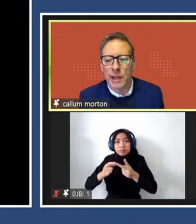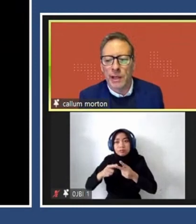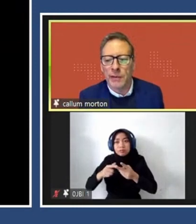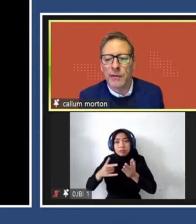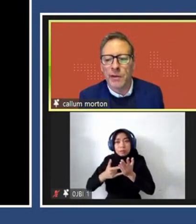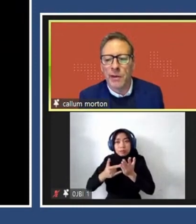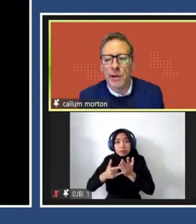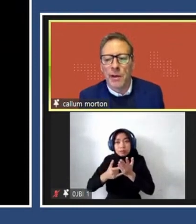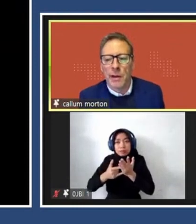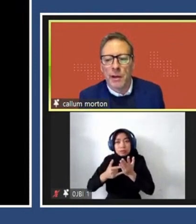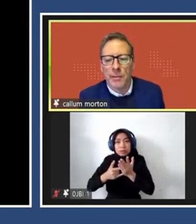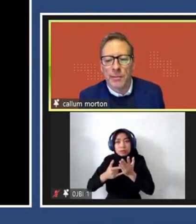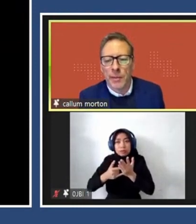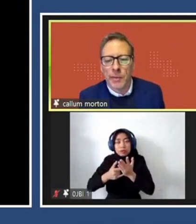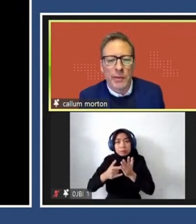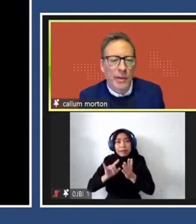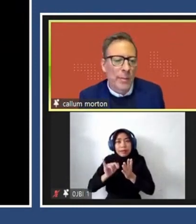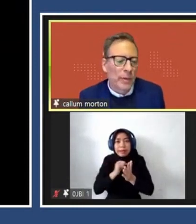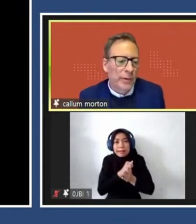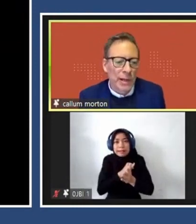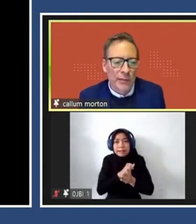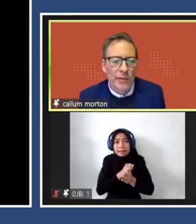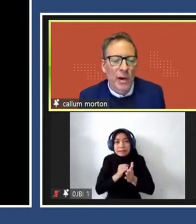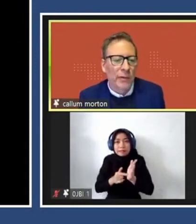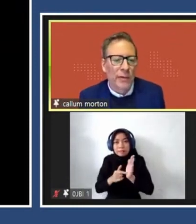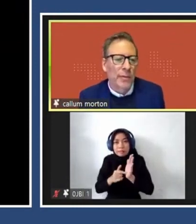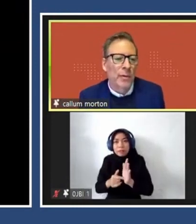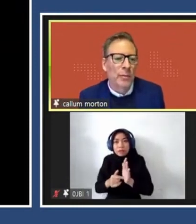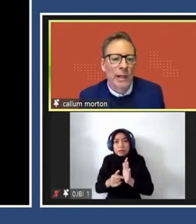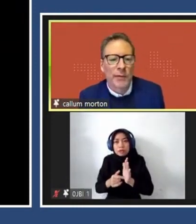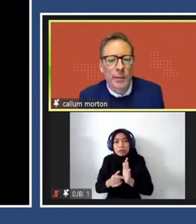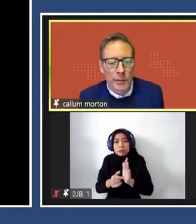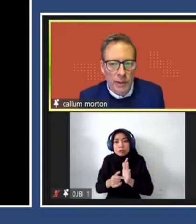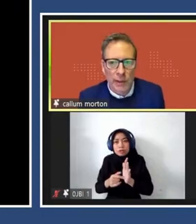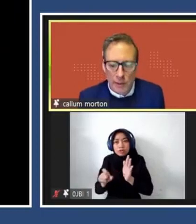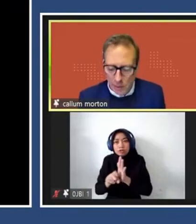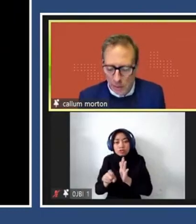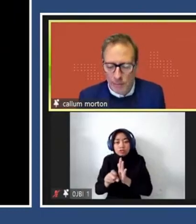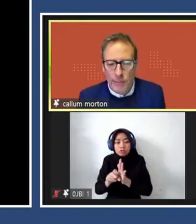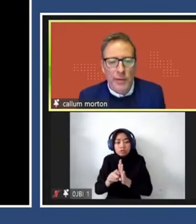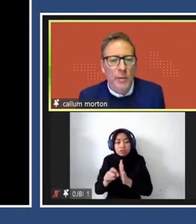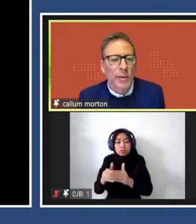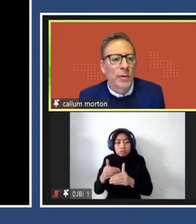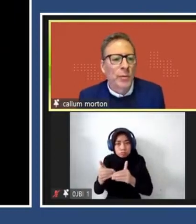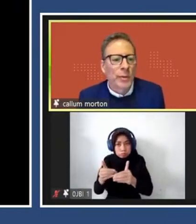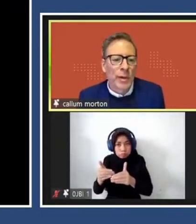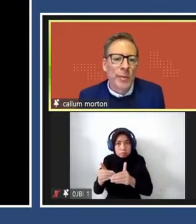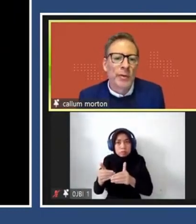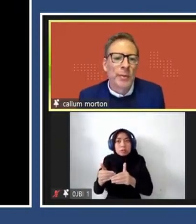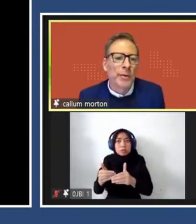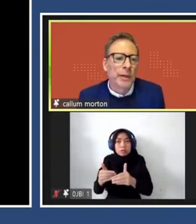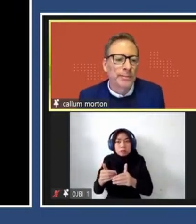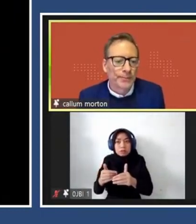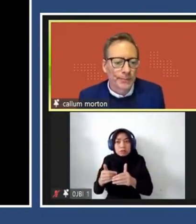Clark, built in the 1850s, a sort of example of Renaissance revivalism. So, love the building, so we